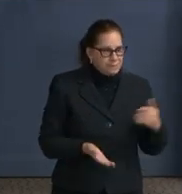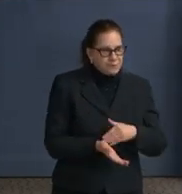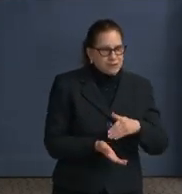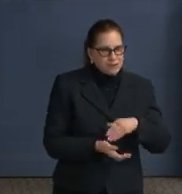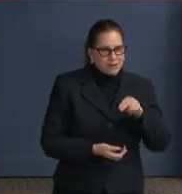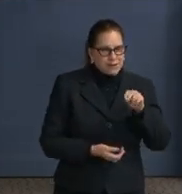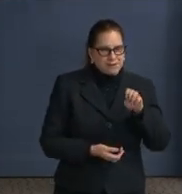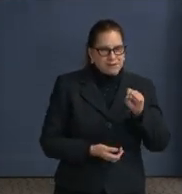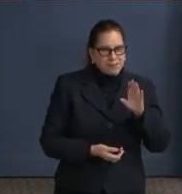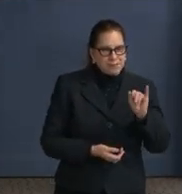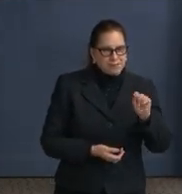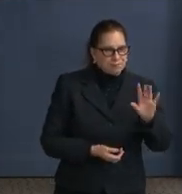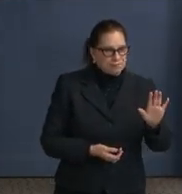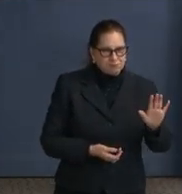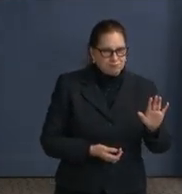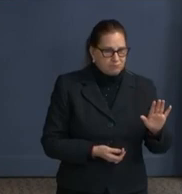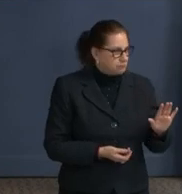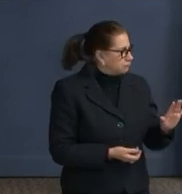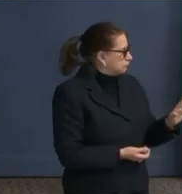explanation.